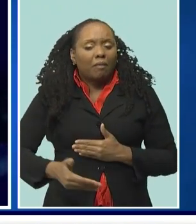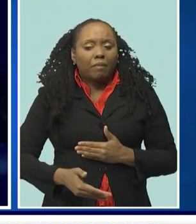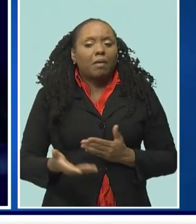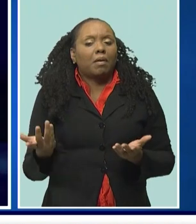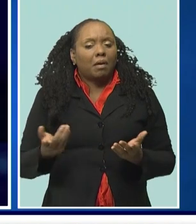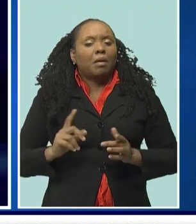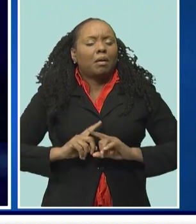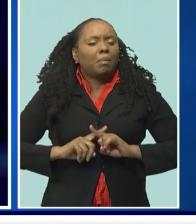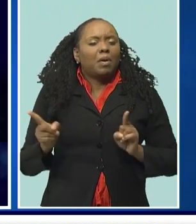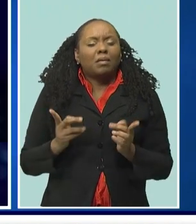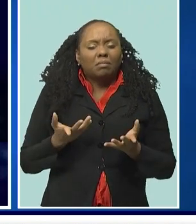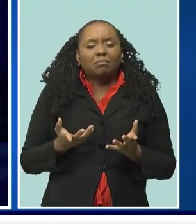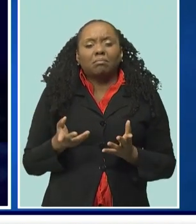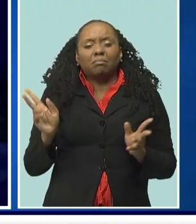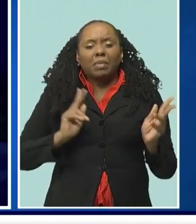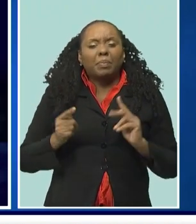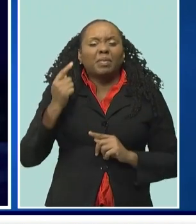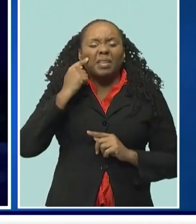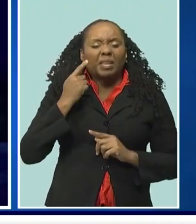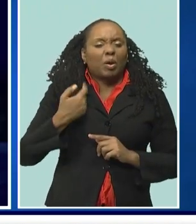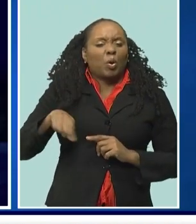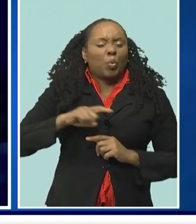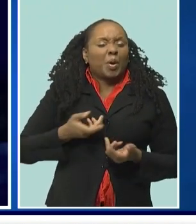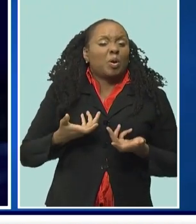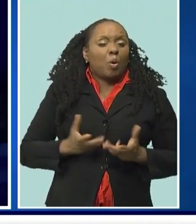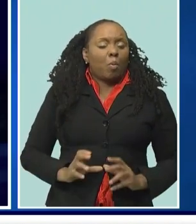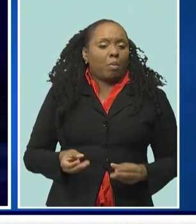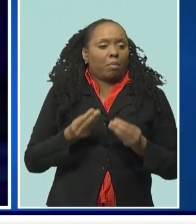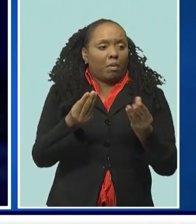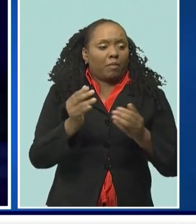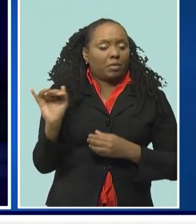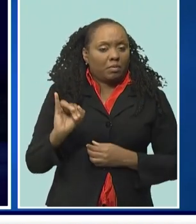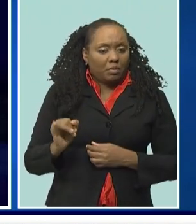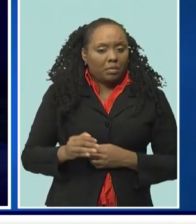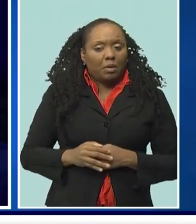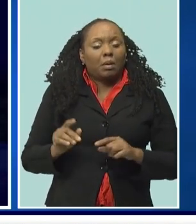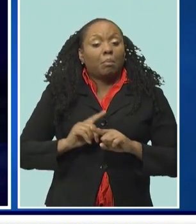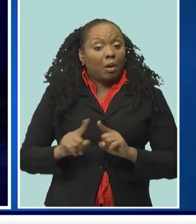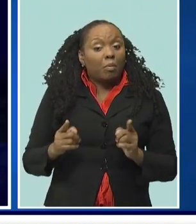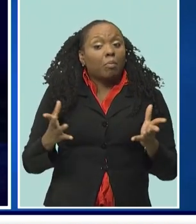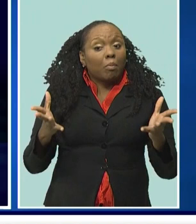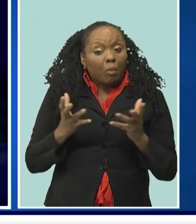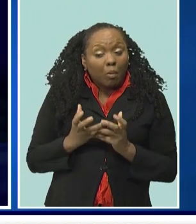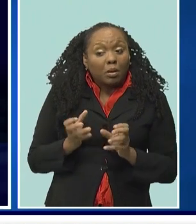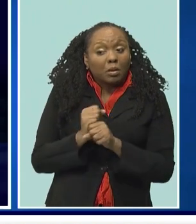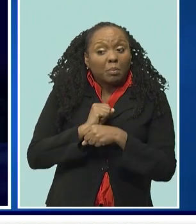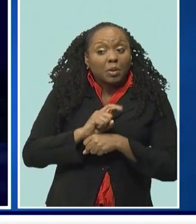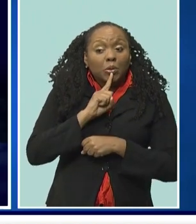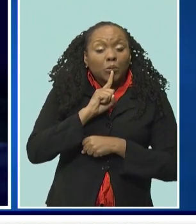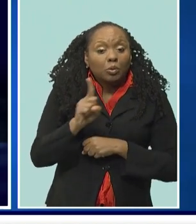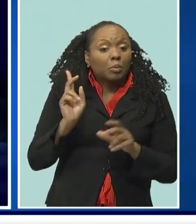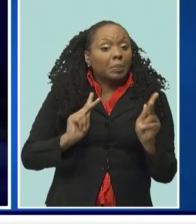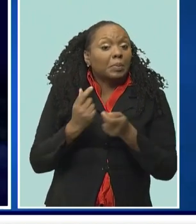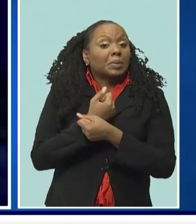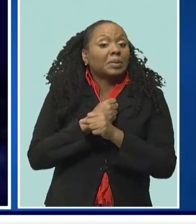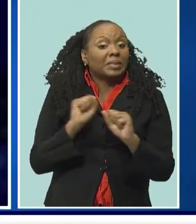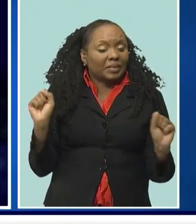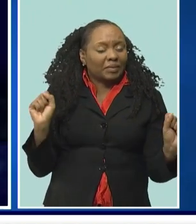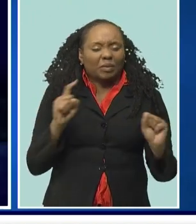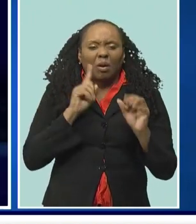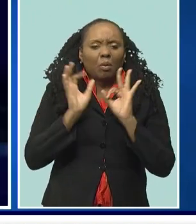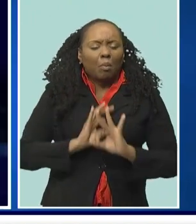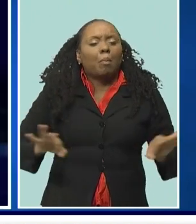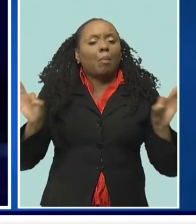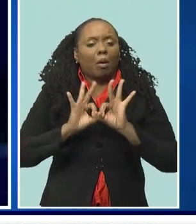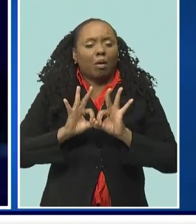that the insurance was not available, it's that the insurance companies asked additional questions because of the safety of the event, which I think is